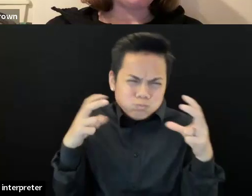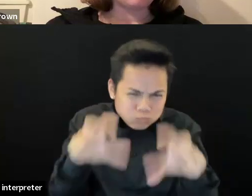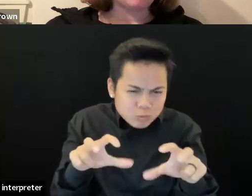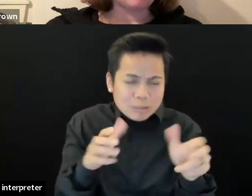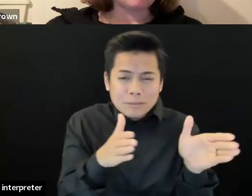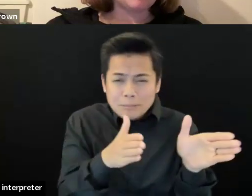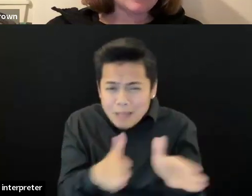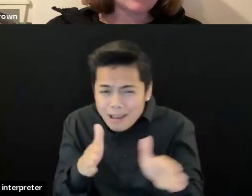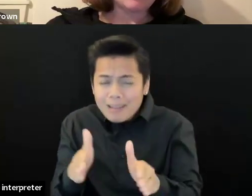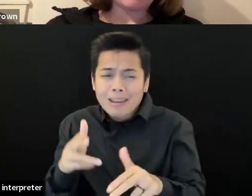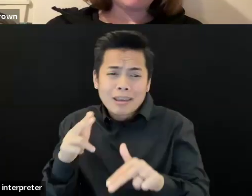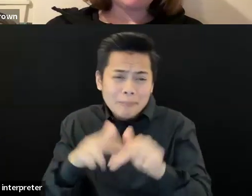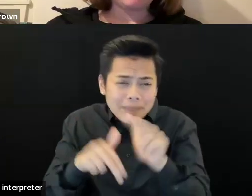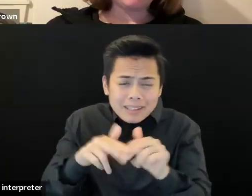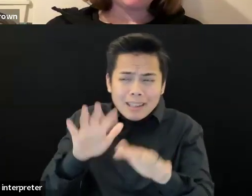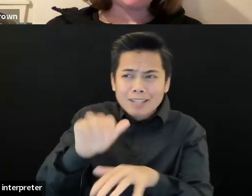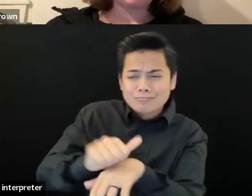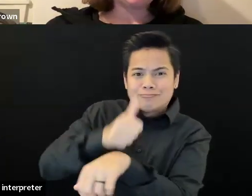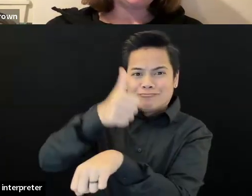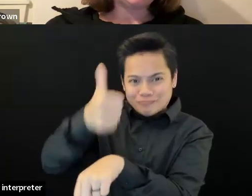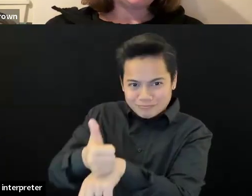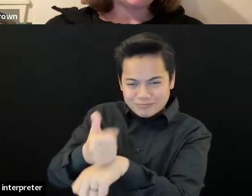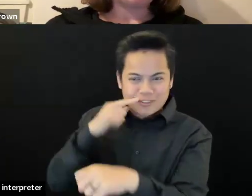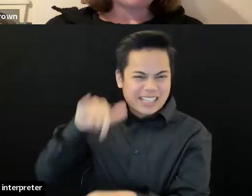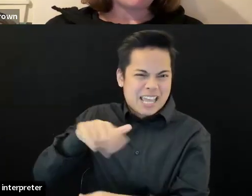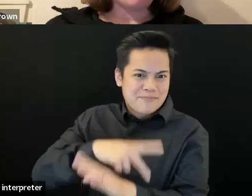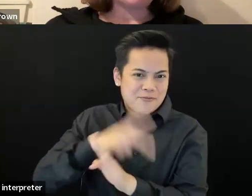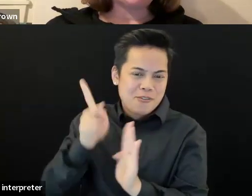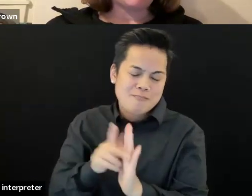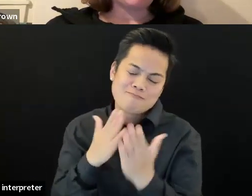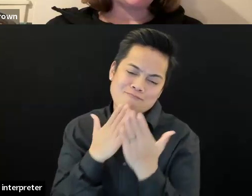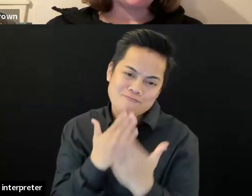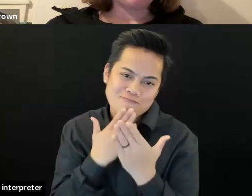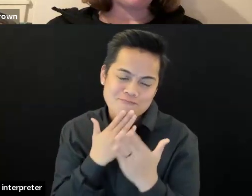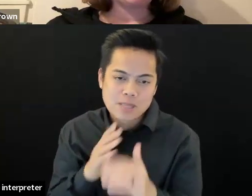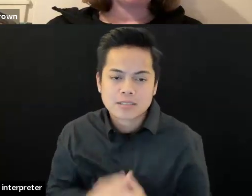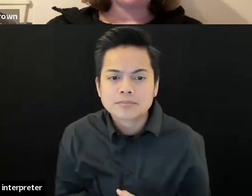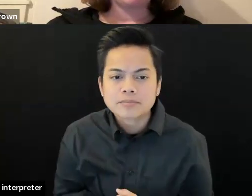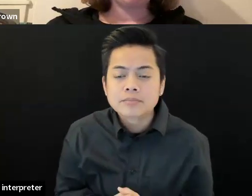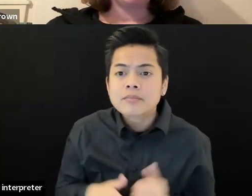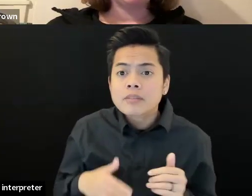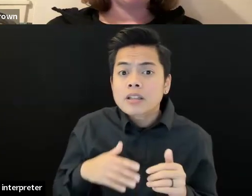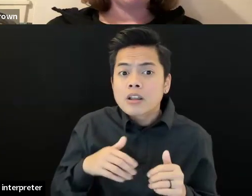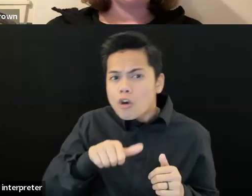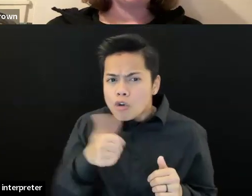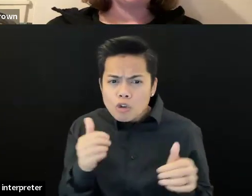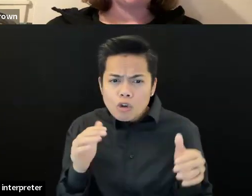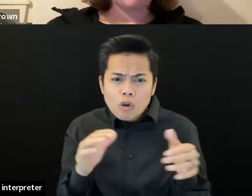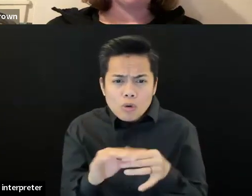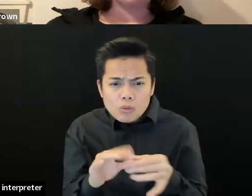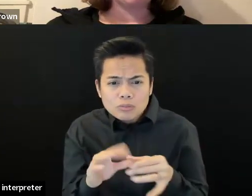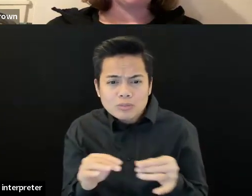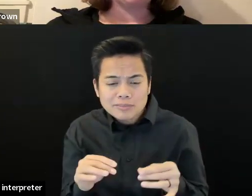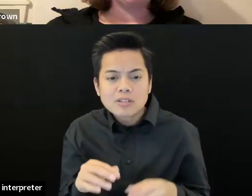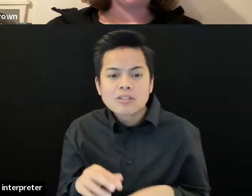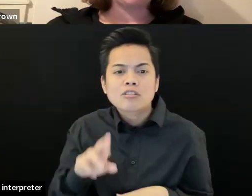and Rianne, ooh, Dinsden says, my power soccer team vents about ableism over dinner